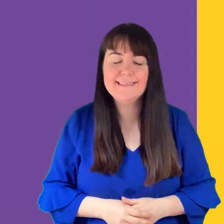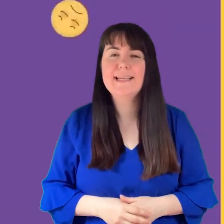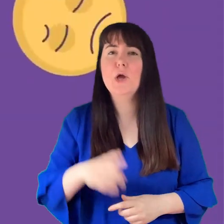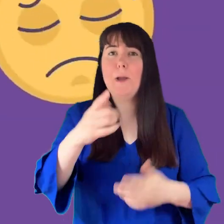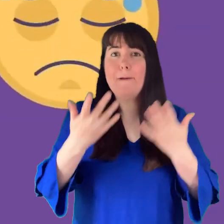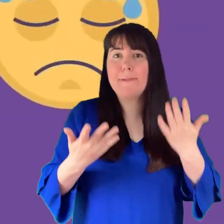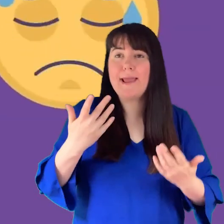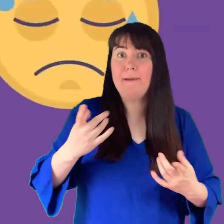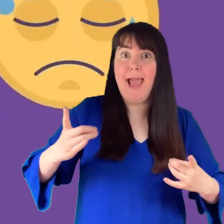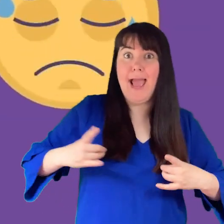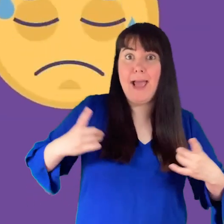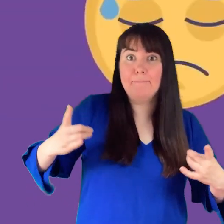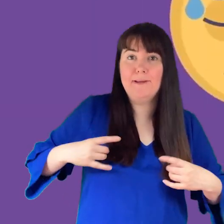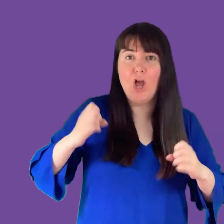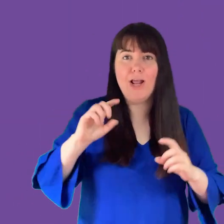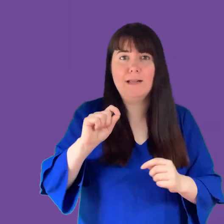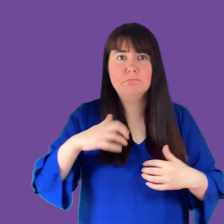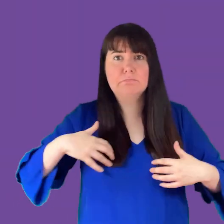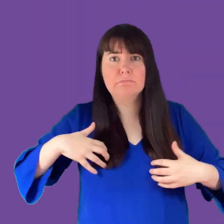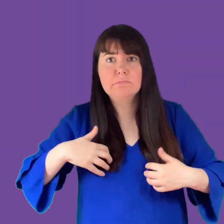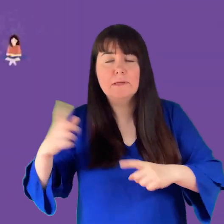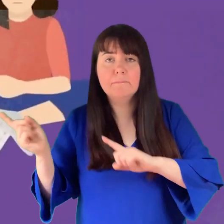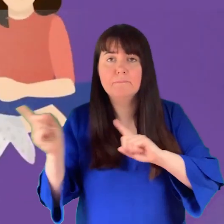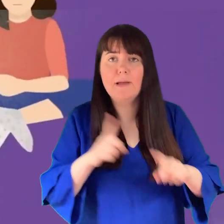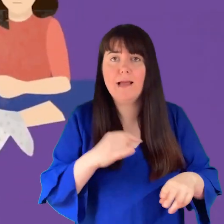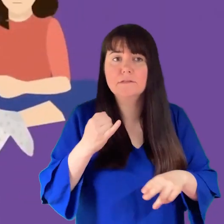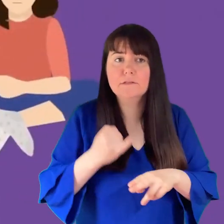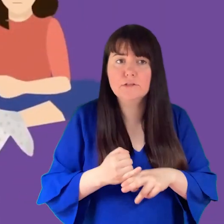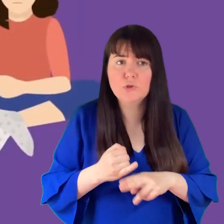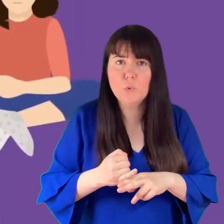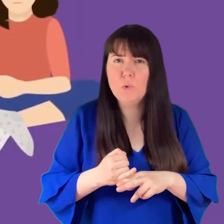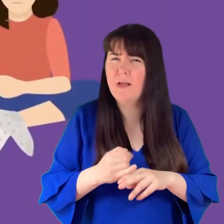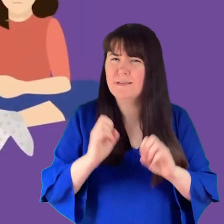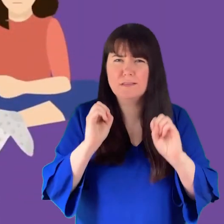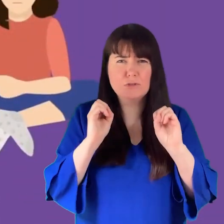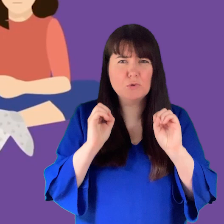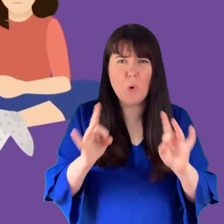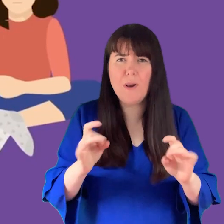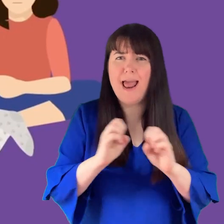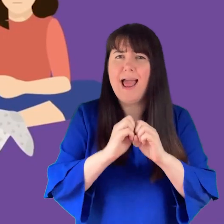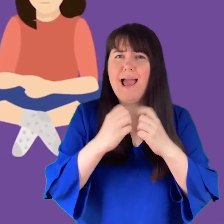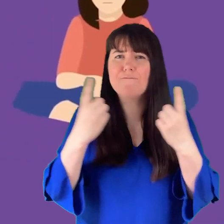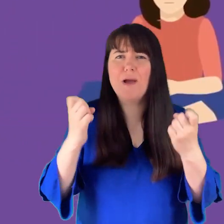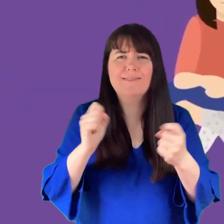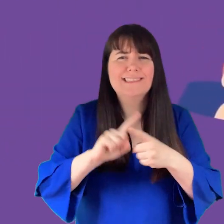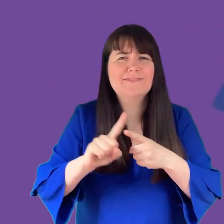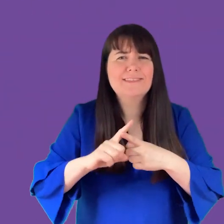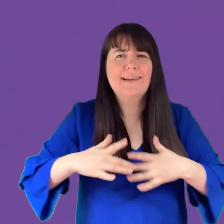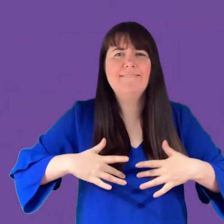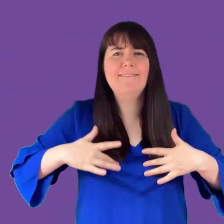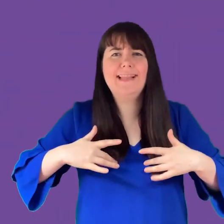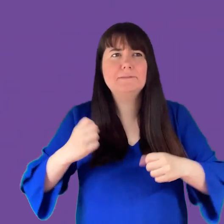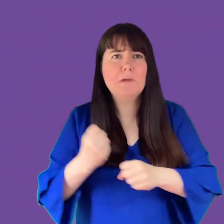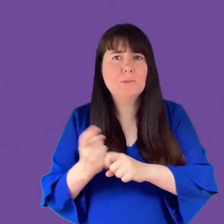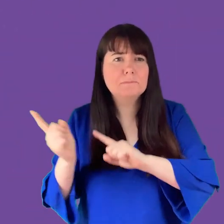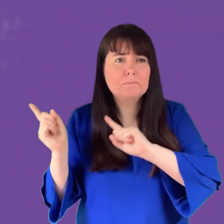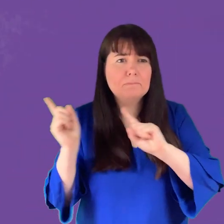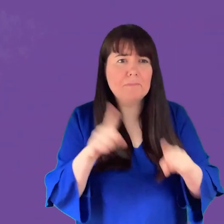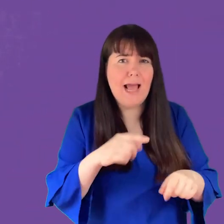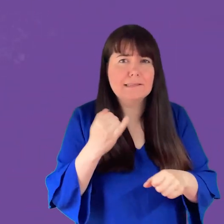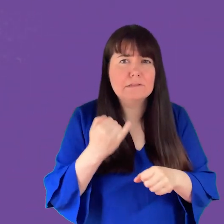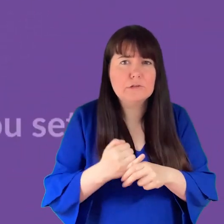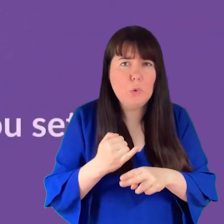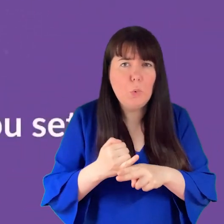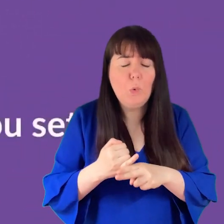You may feel happy or you may feel a little worried about school. That's okay. Everyone has different